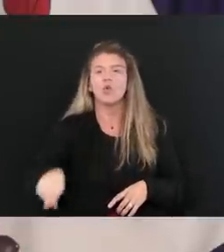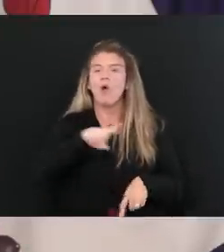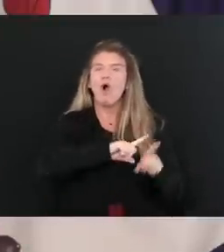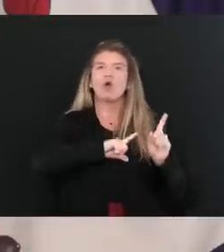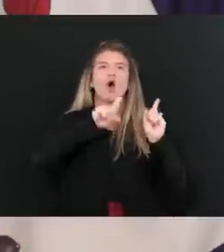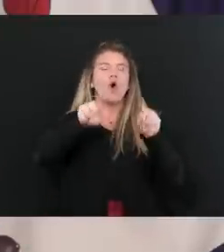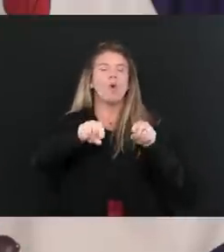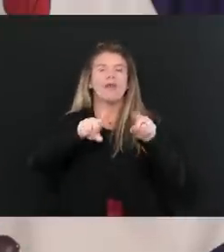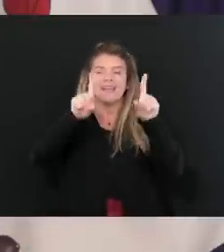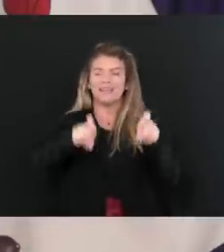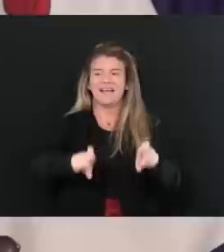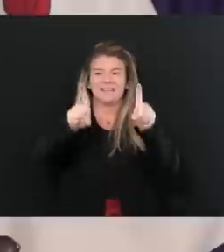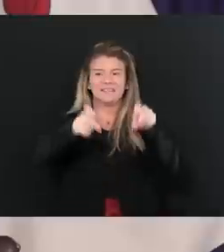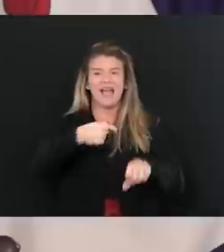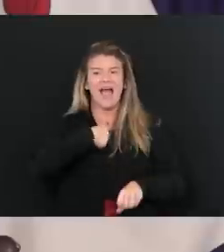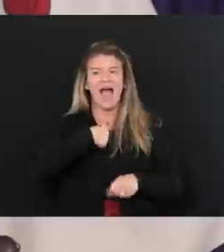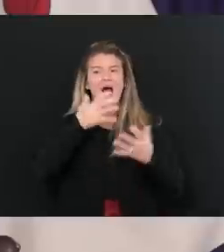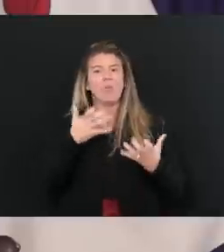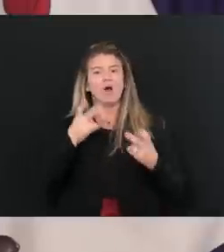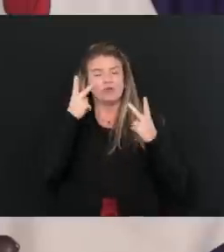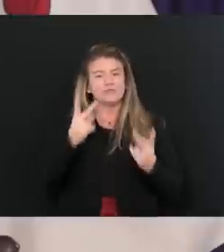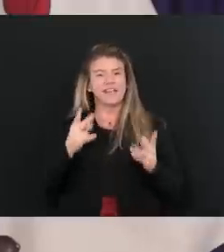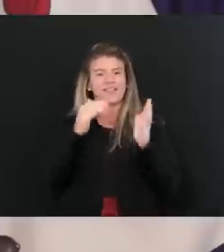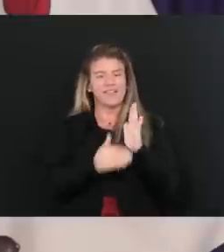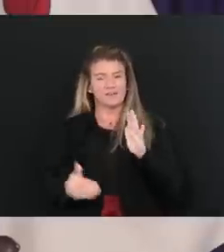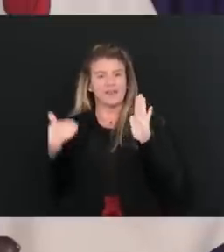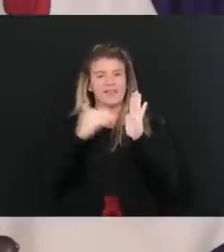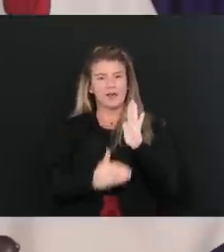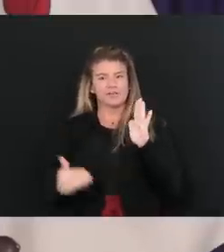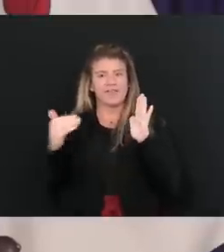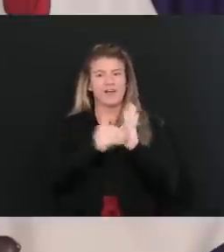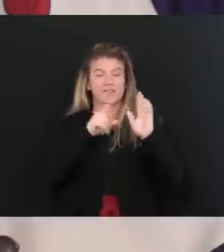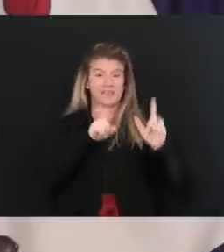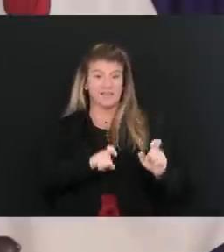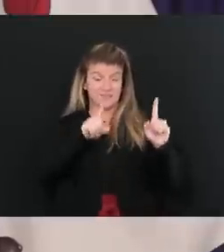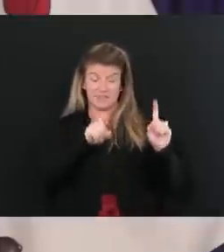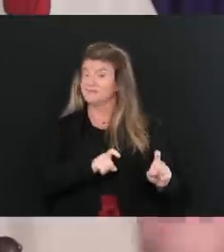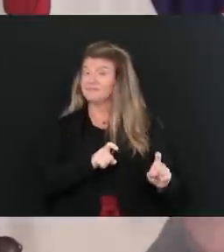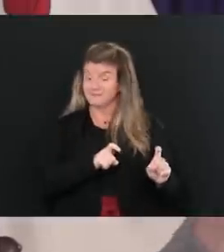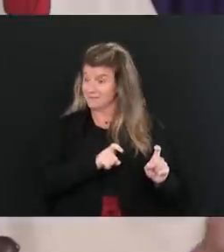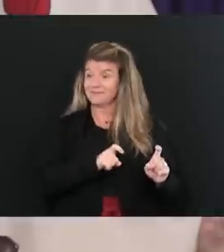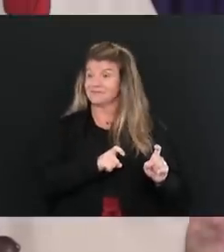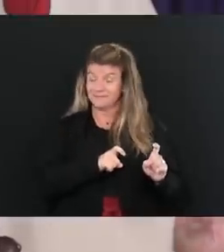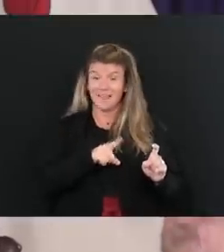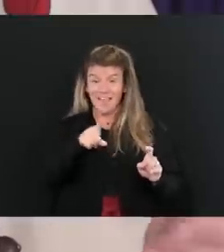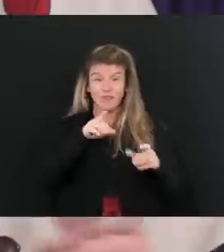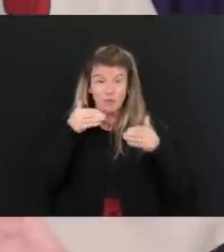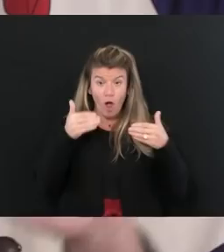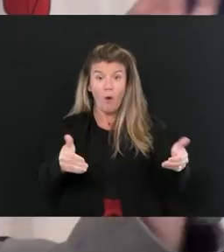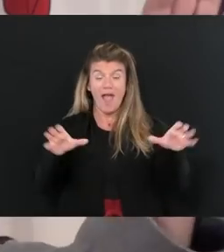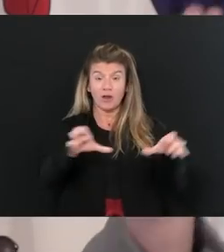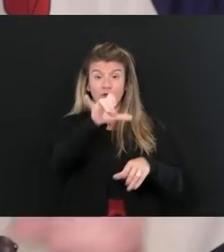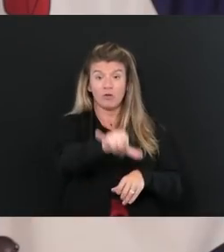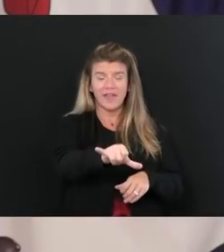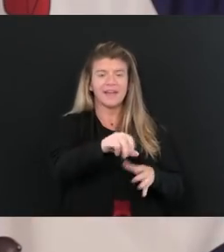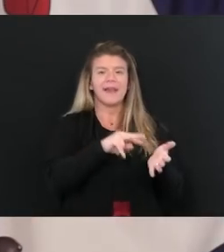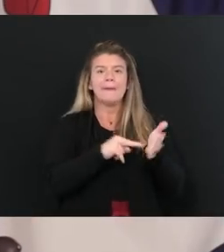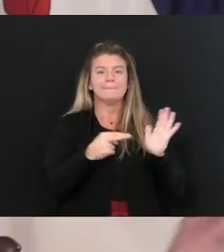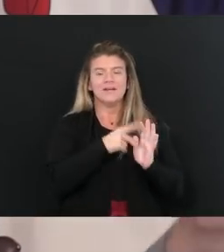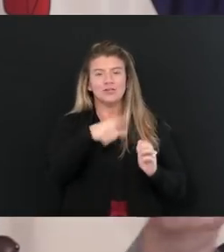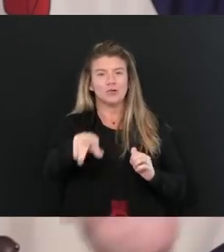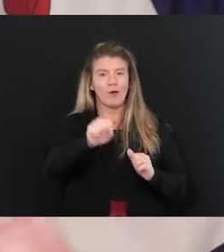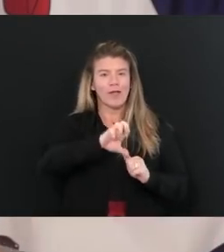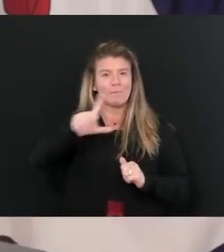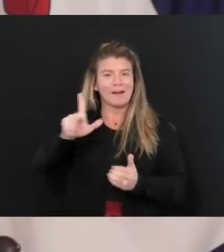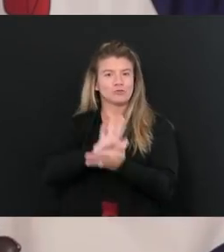thousands of tests. If you do that, you're going to automatically be back on the sports fields and